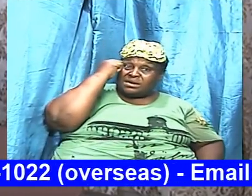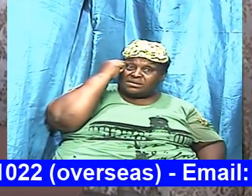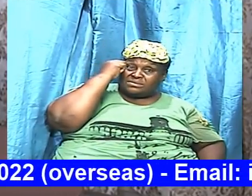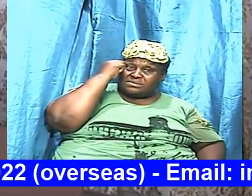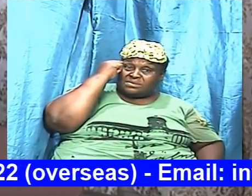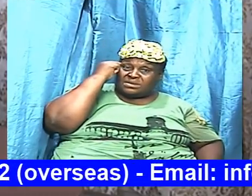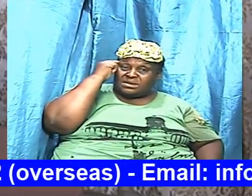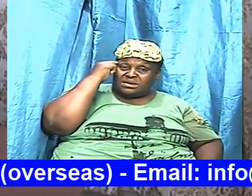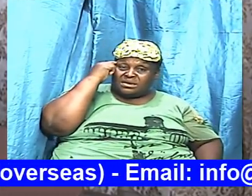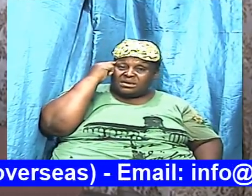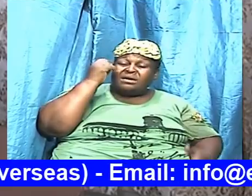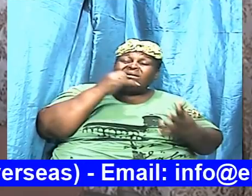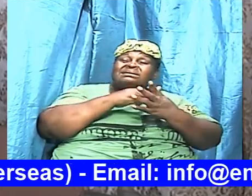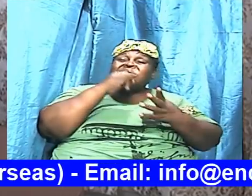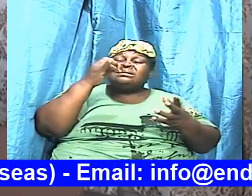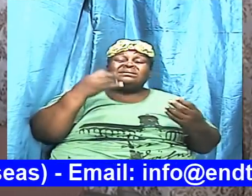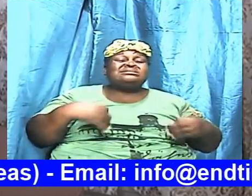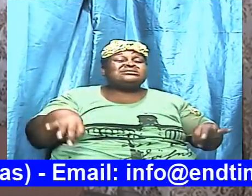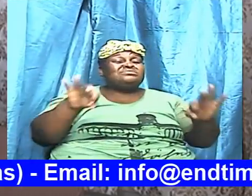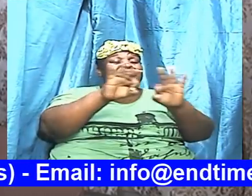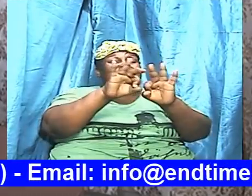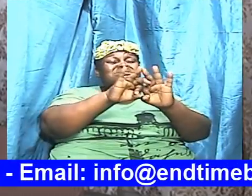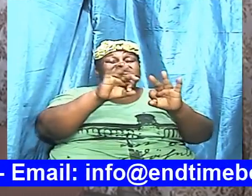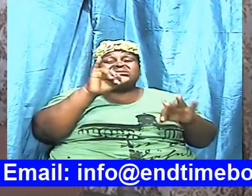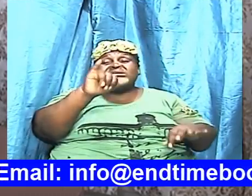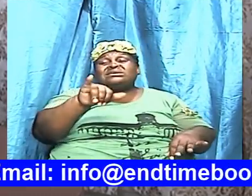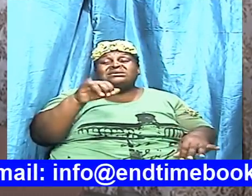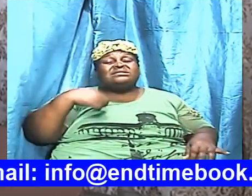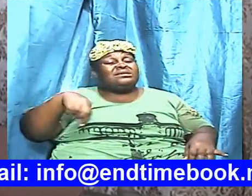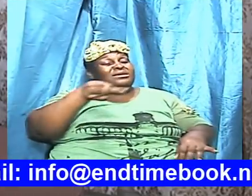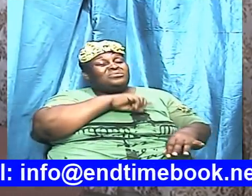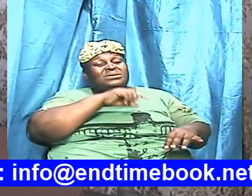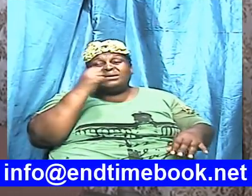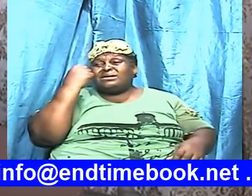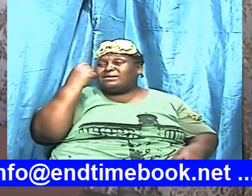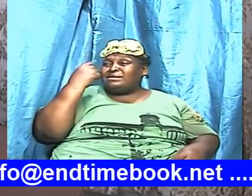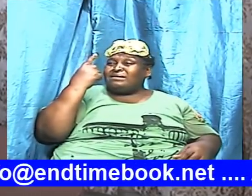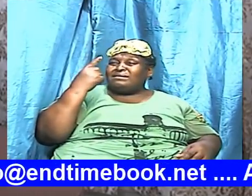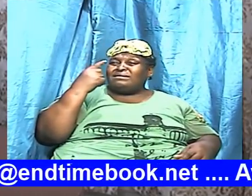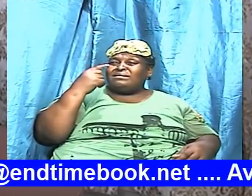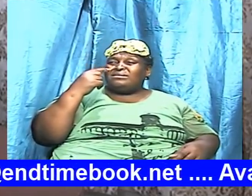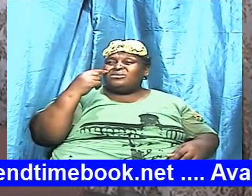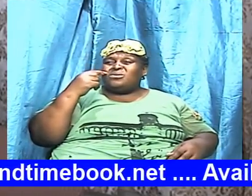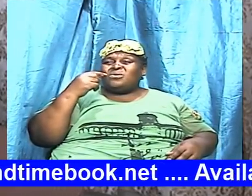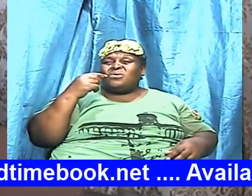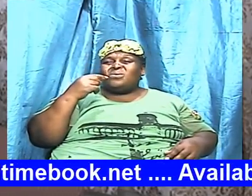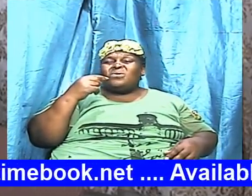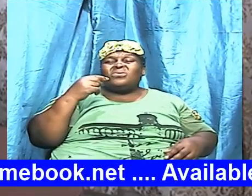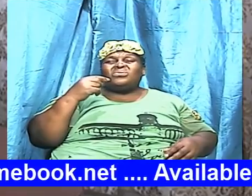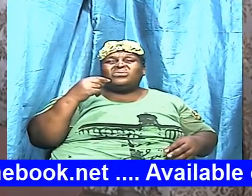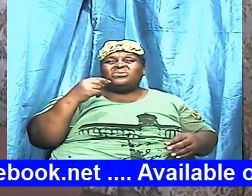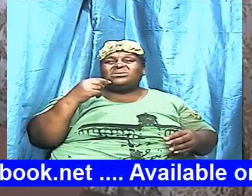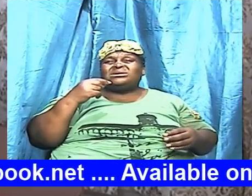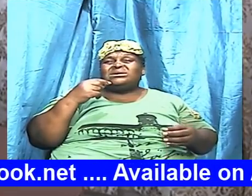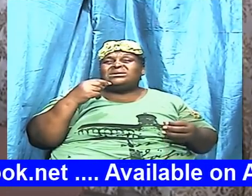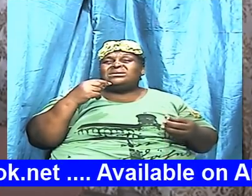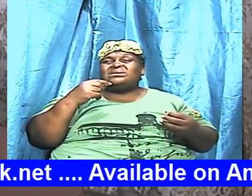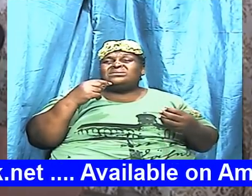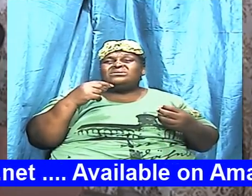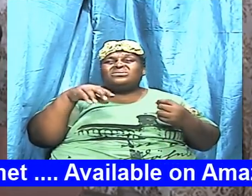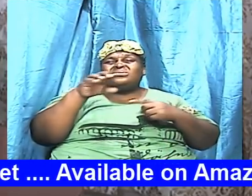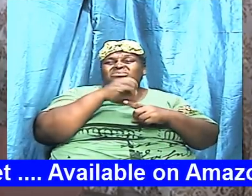it is important that we understand how potent that action